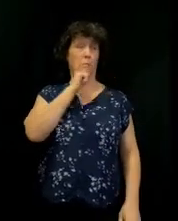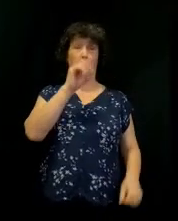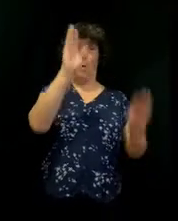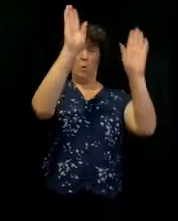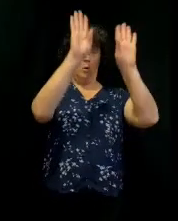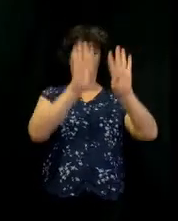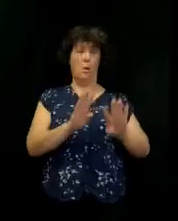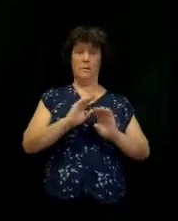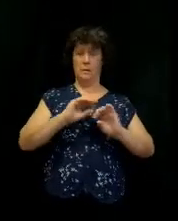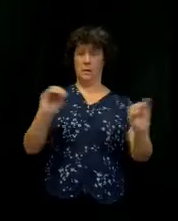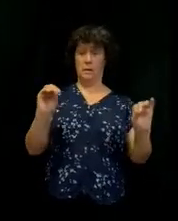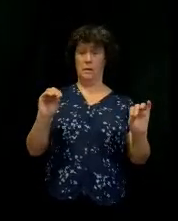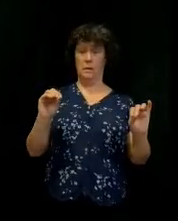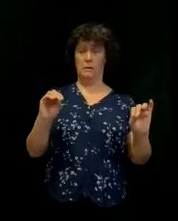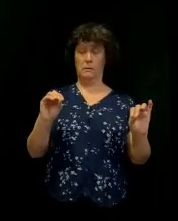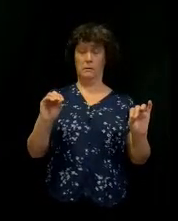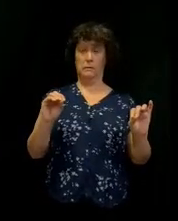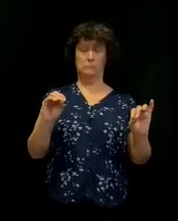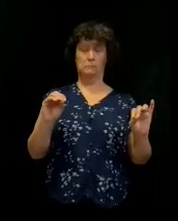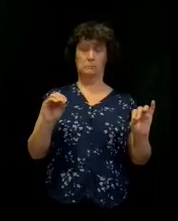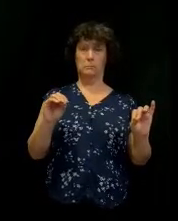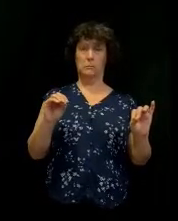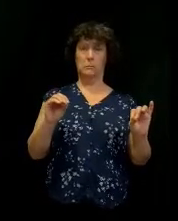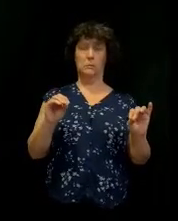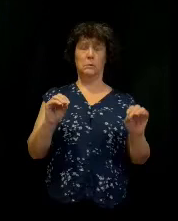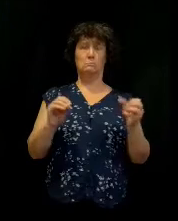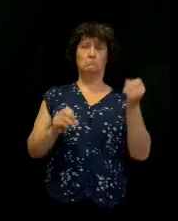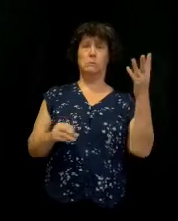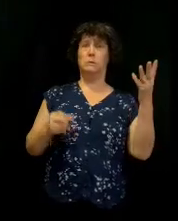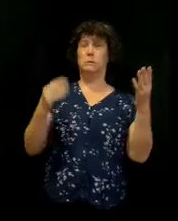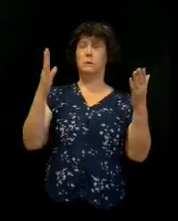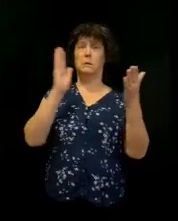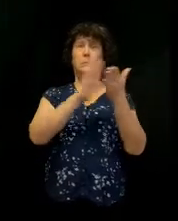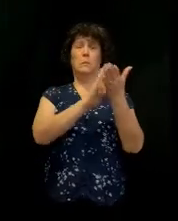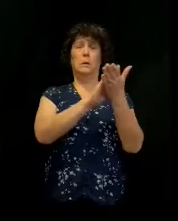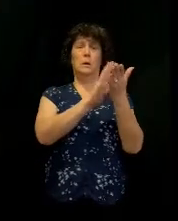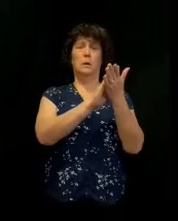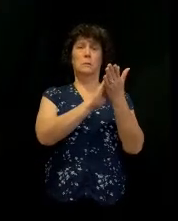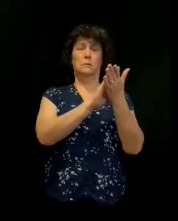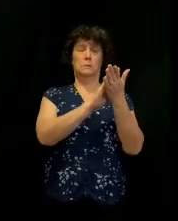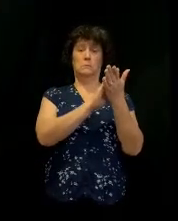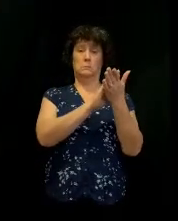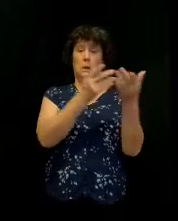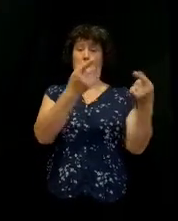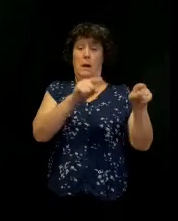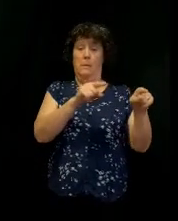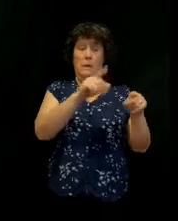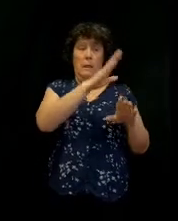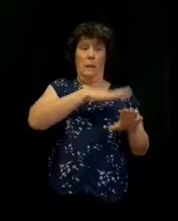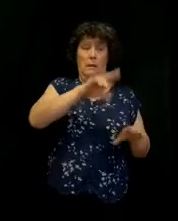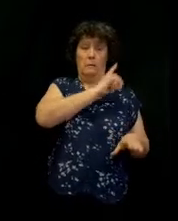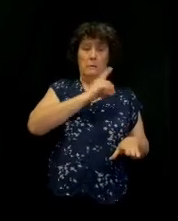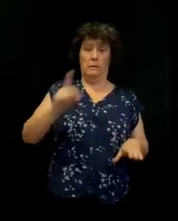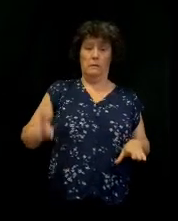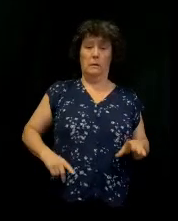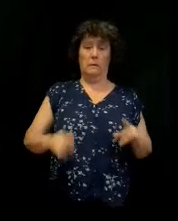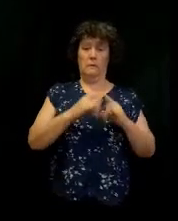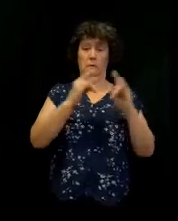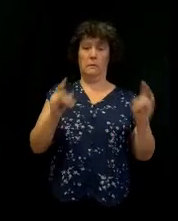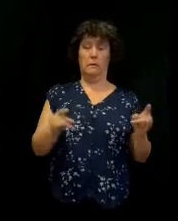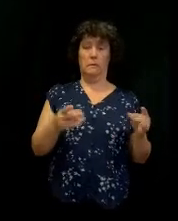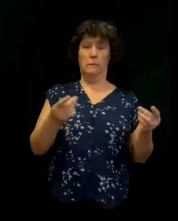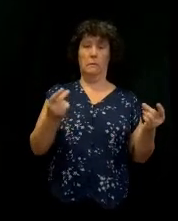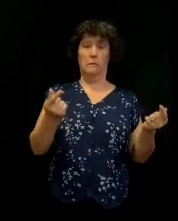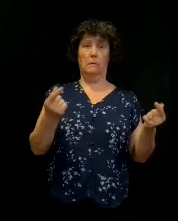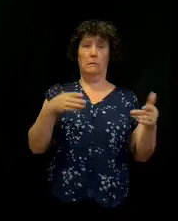expression that was going on. All this was happening around David's tent. It lasted for a while, and then all of a